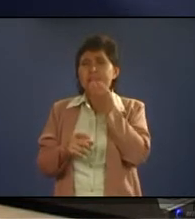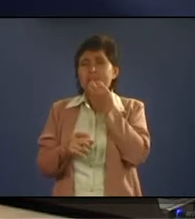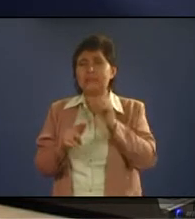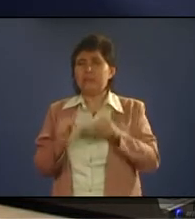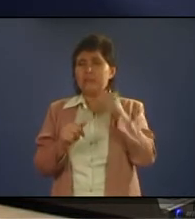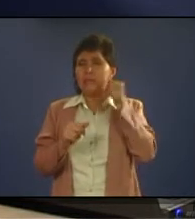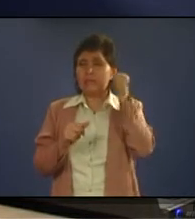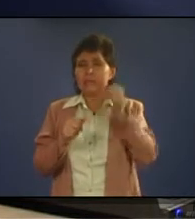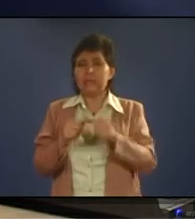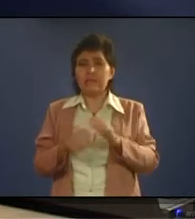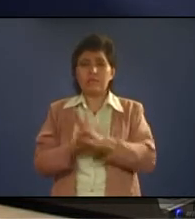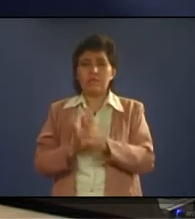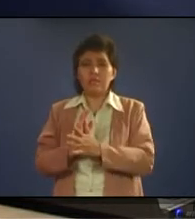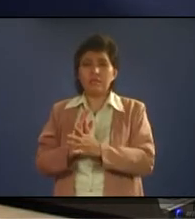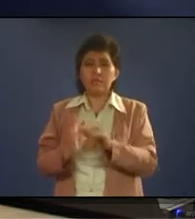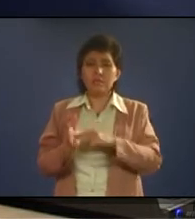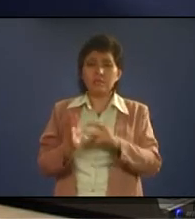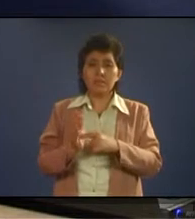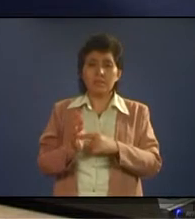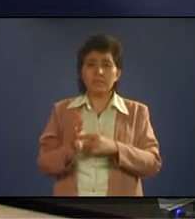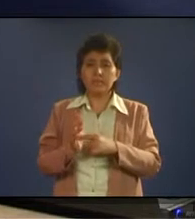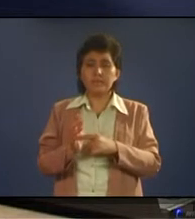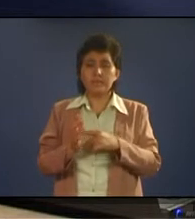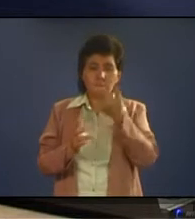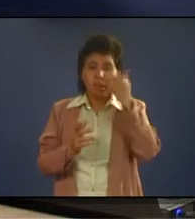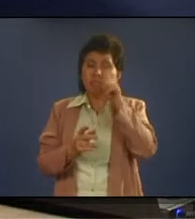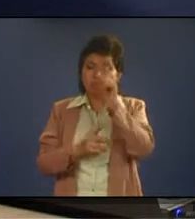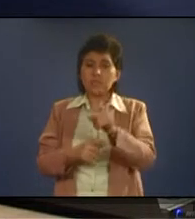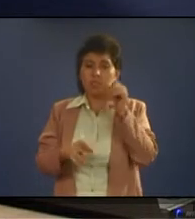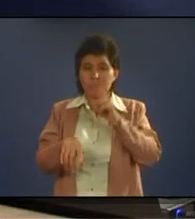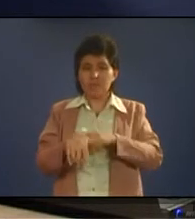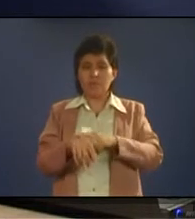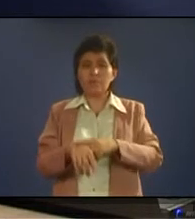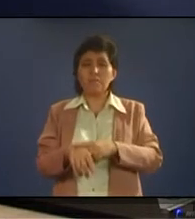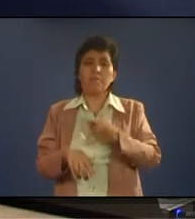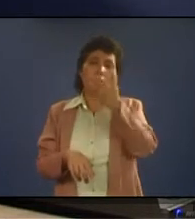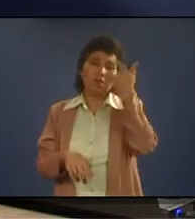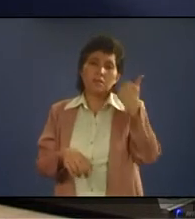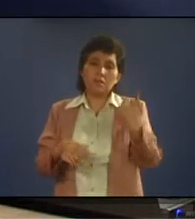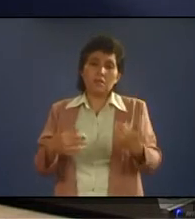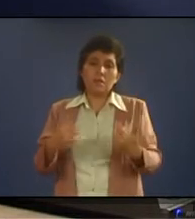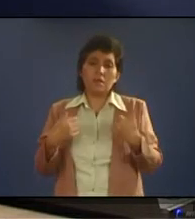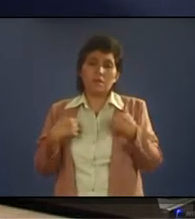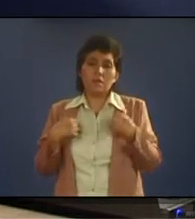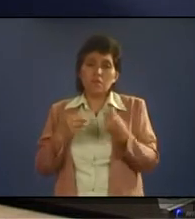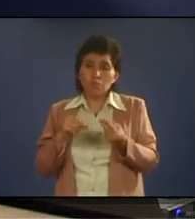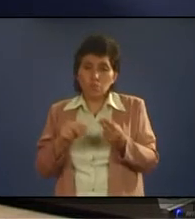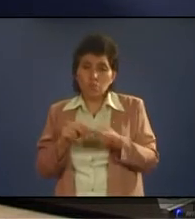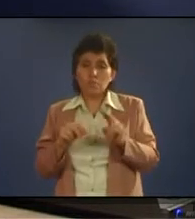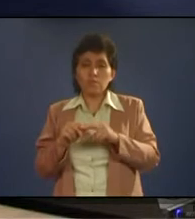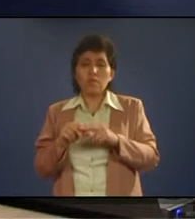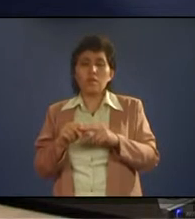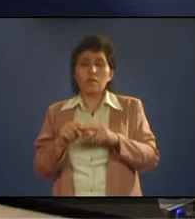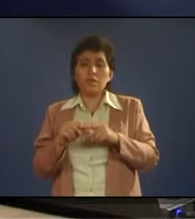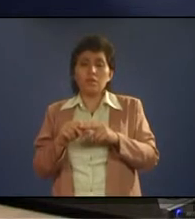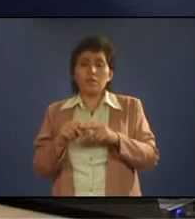because of this thing. They get aroused, get too much excited, okay? Now, some thoughts that you might